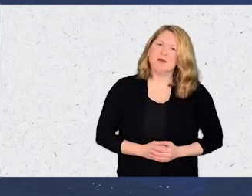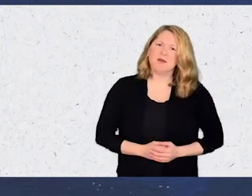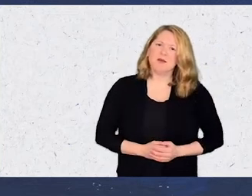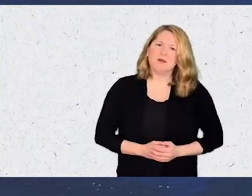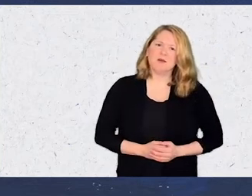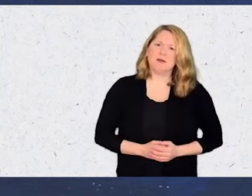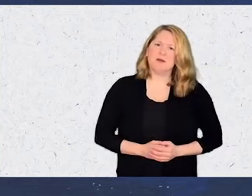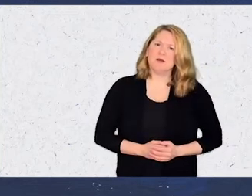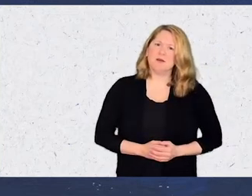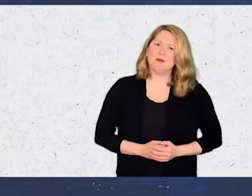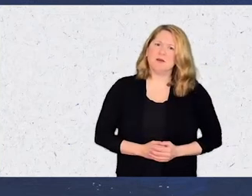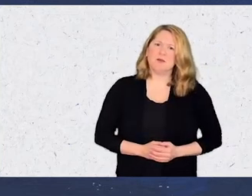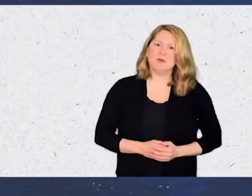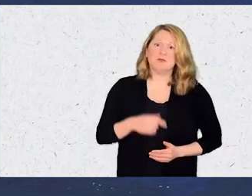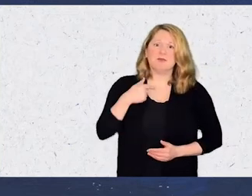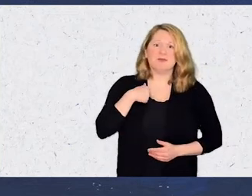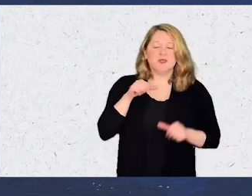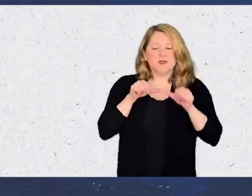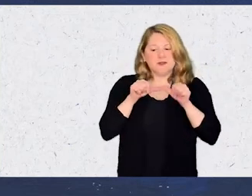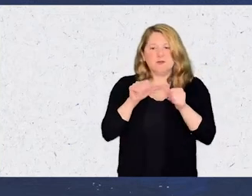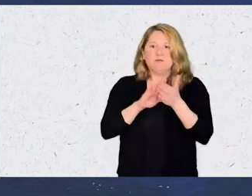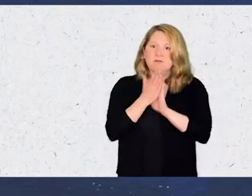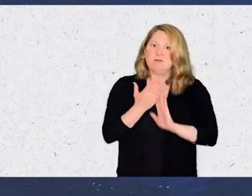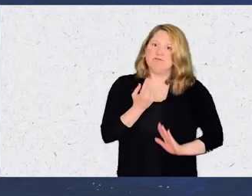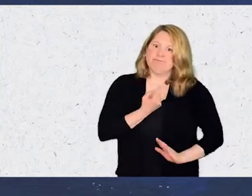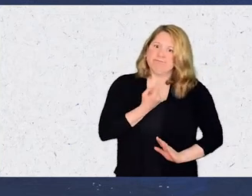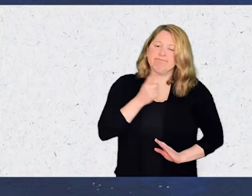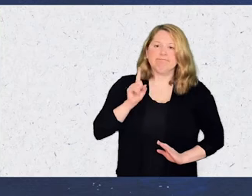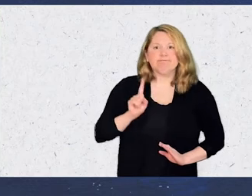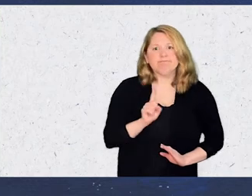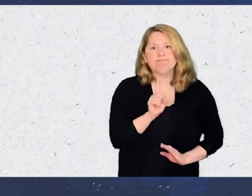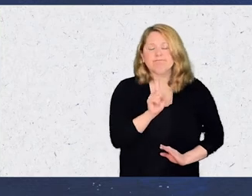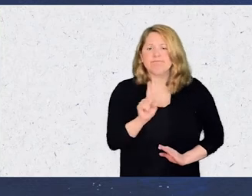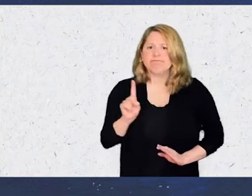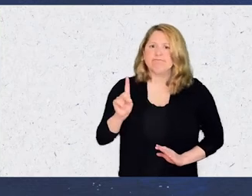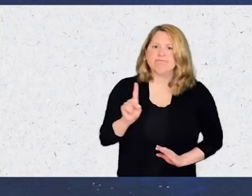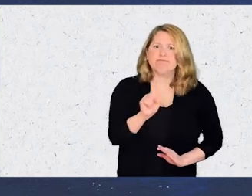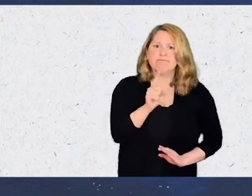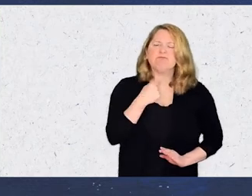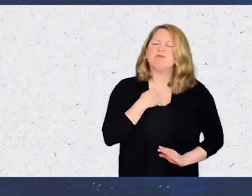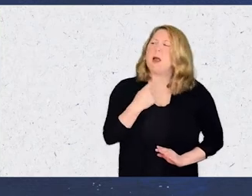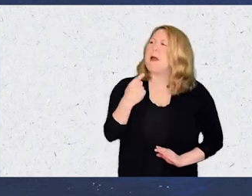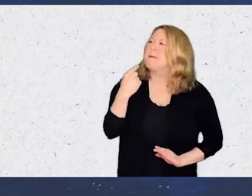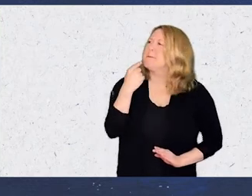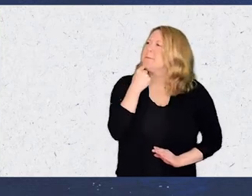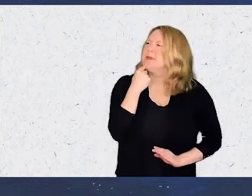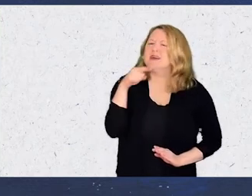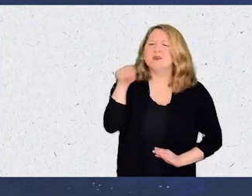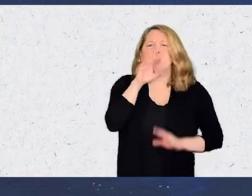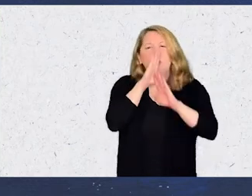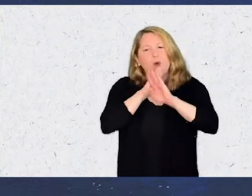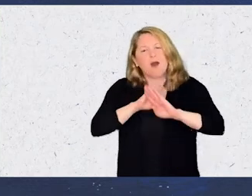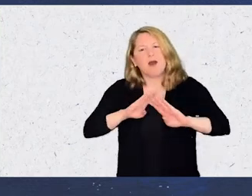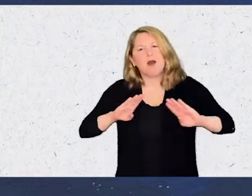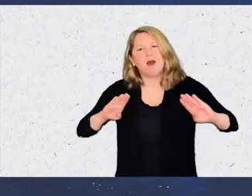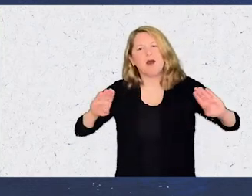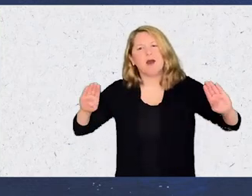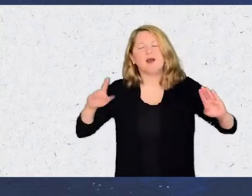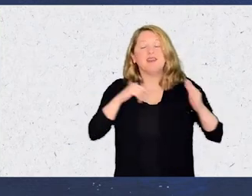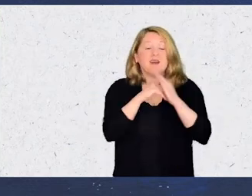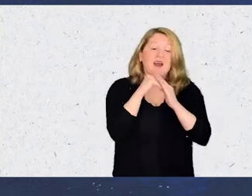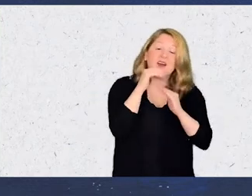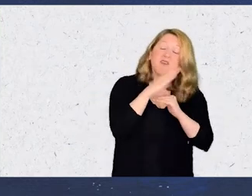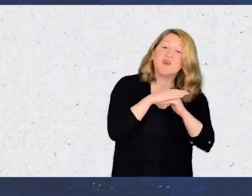Well, I remain isolated. I miss the quiet, the comfort,